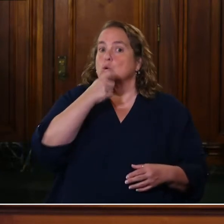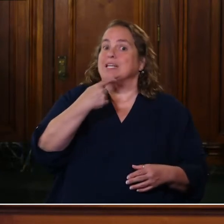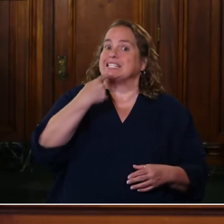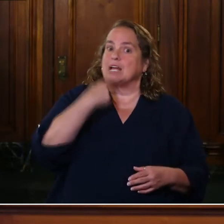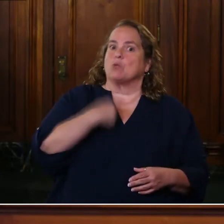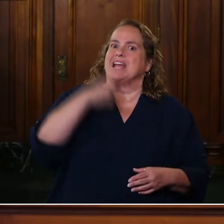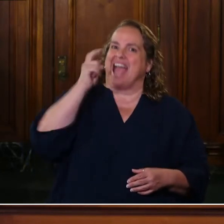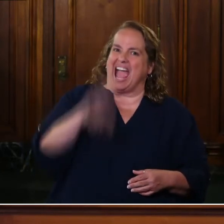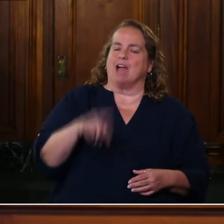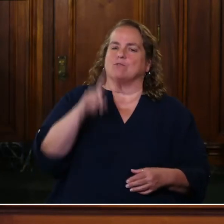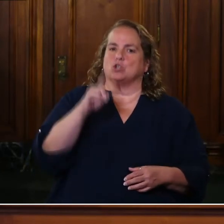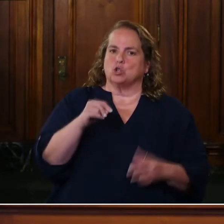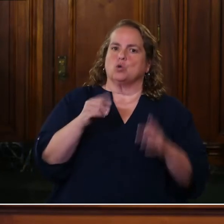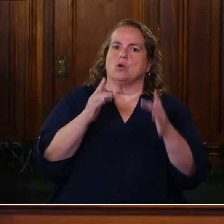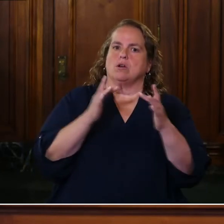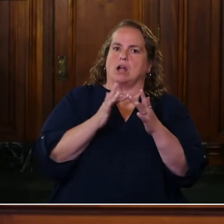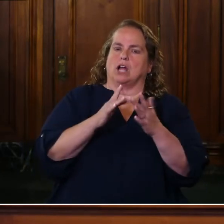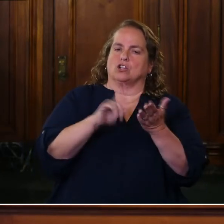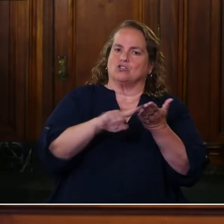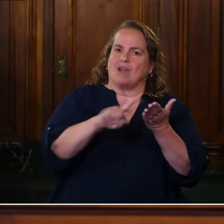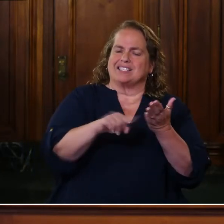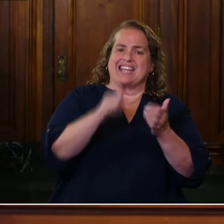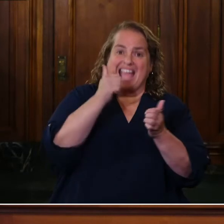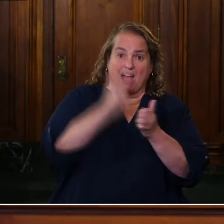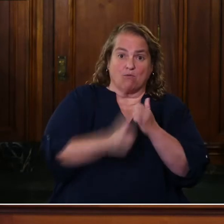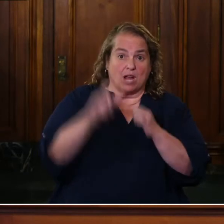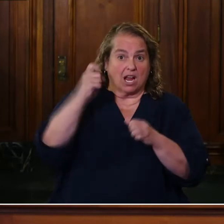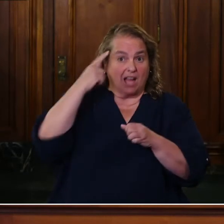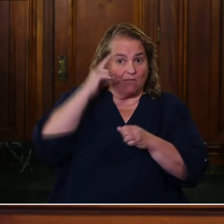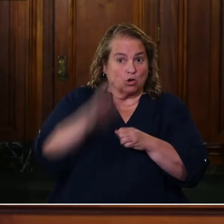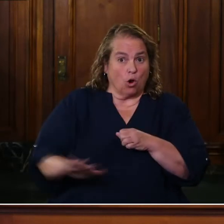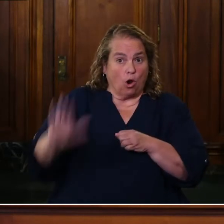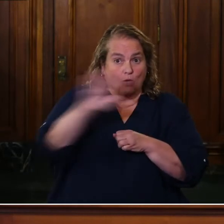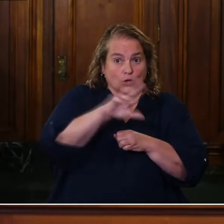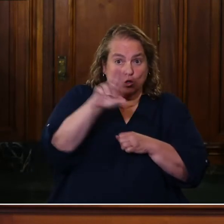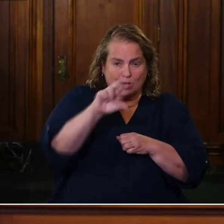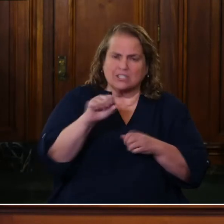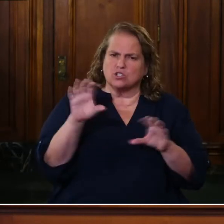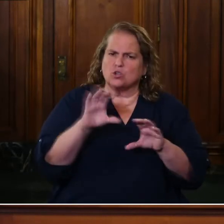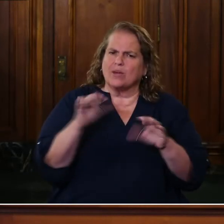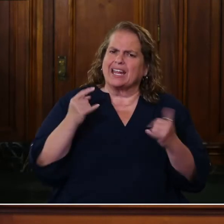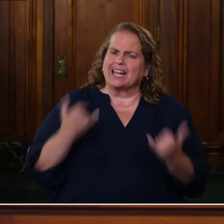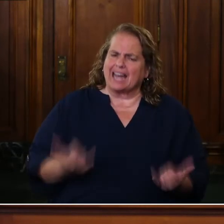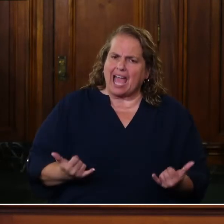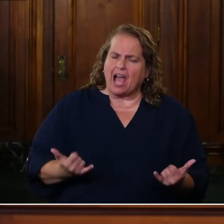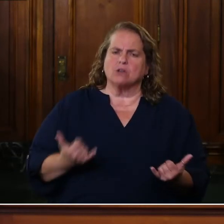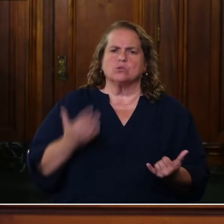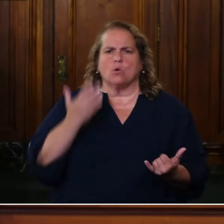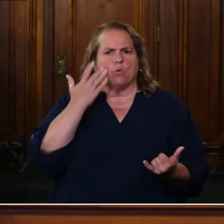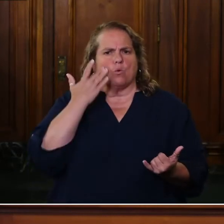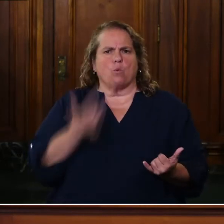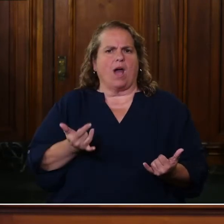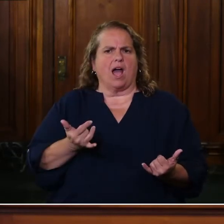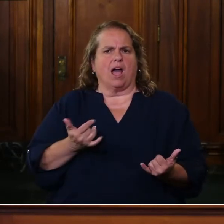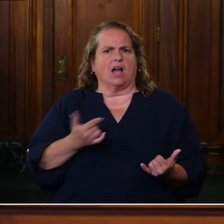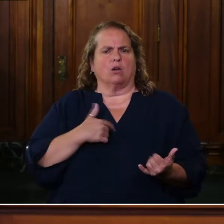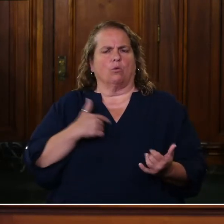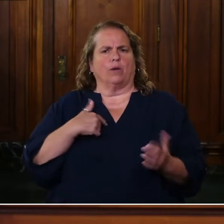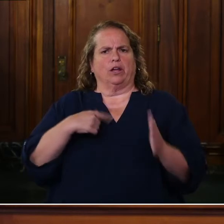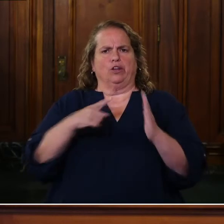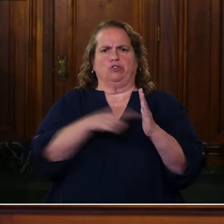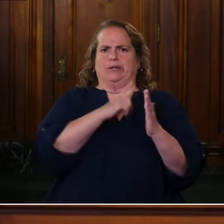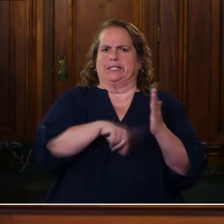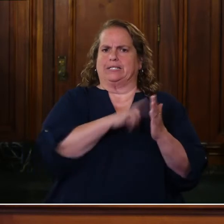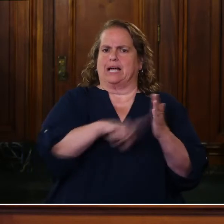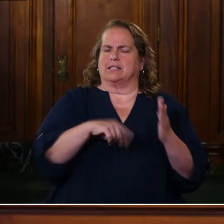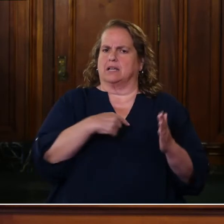governor, um, across the, the country, uh, is doing it now. Uh, so I don't know why we'd, why we'd, uh, throw criticism out there from